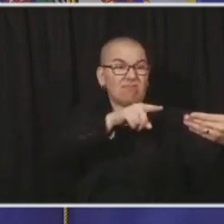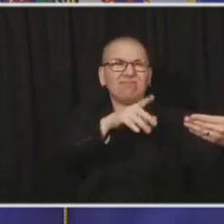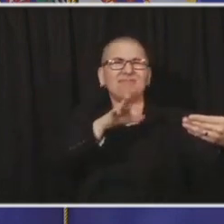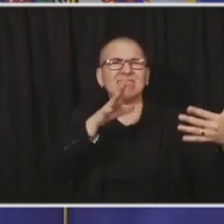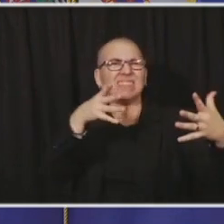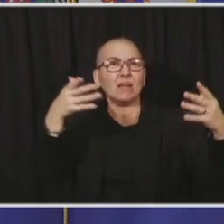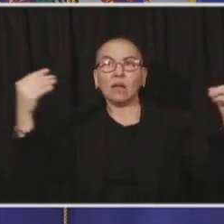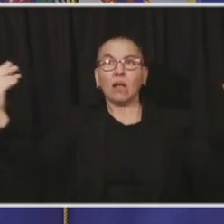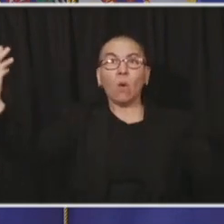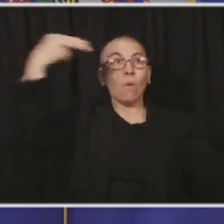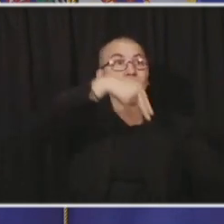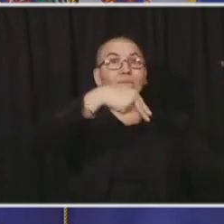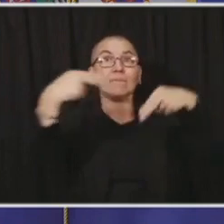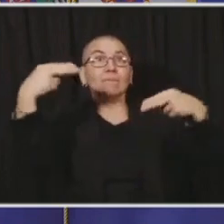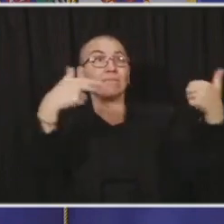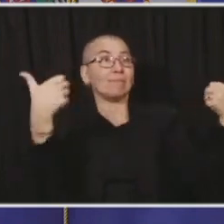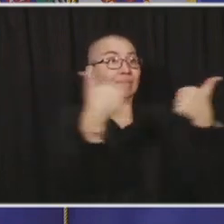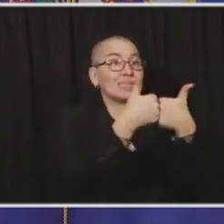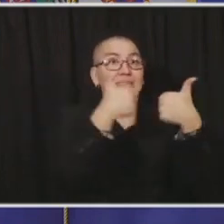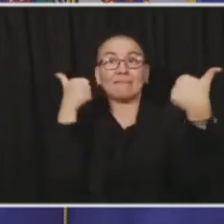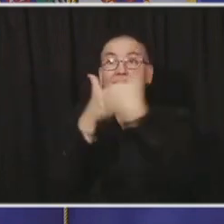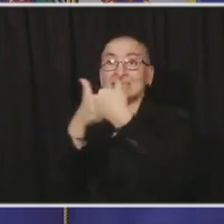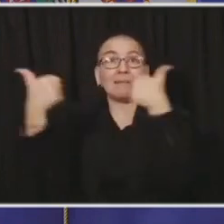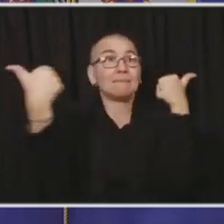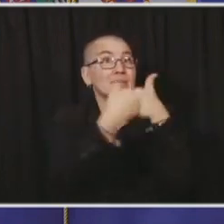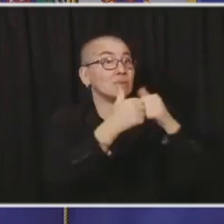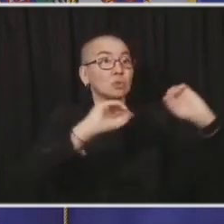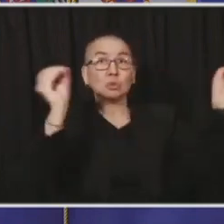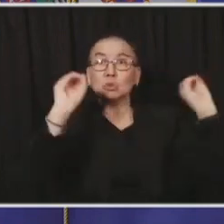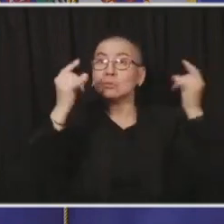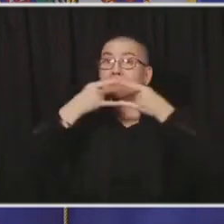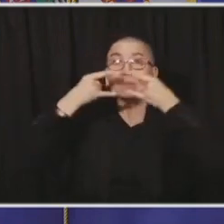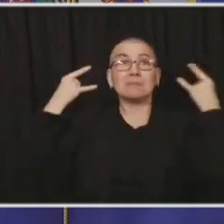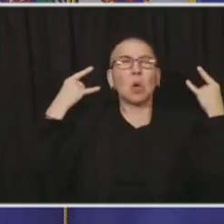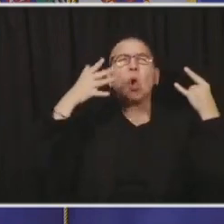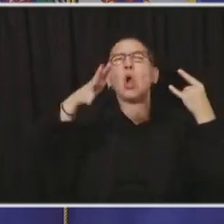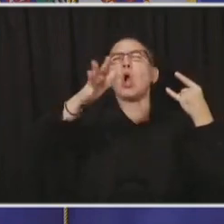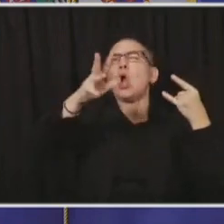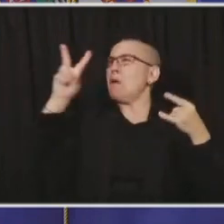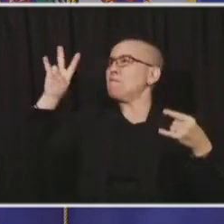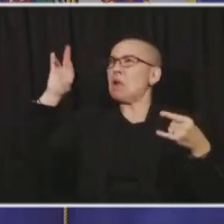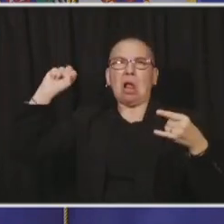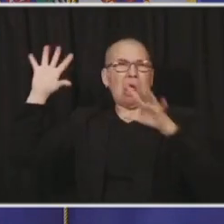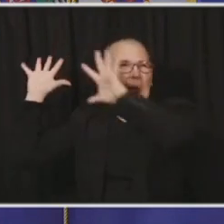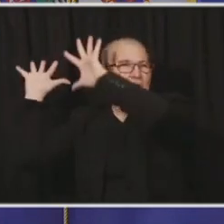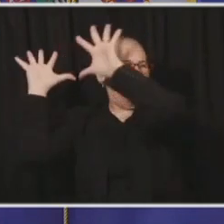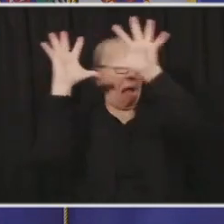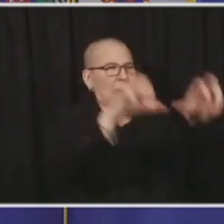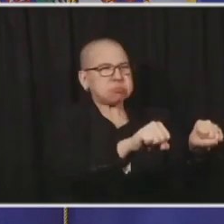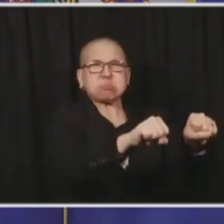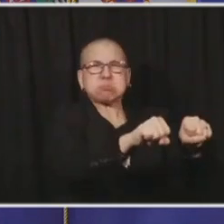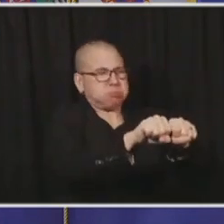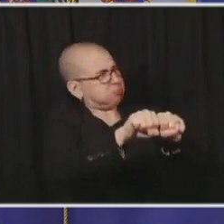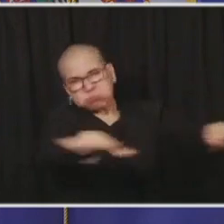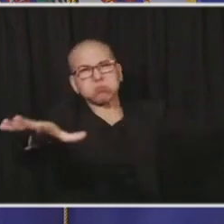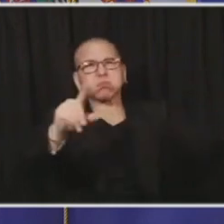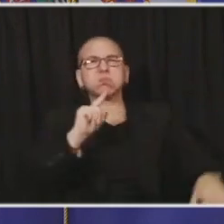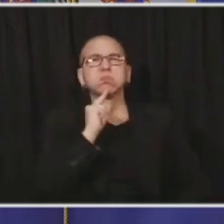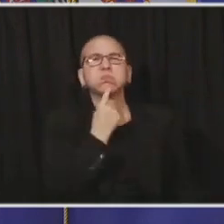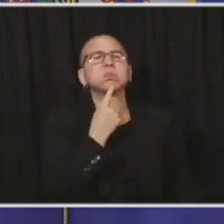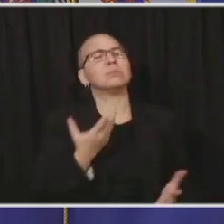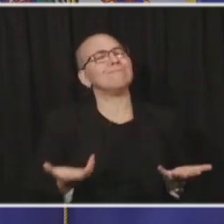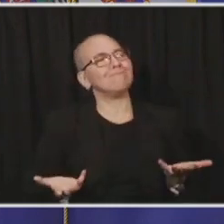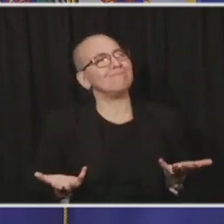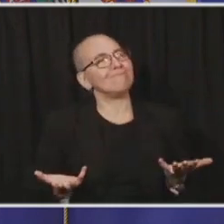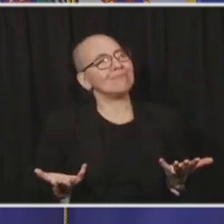long periods of time, unmasked, the spread is at the highest in that setting. So what we look at is what type of activities